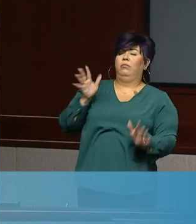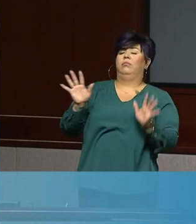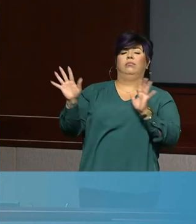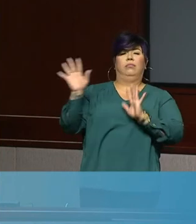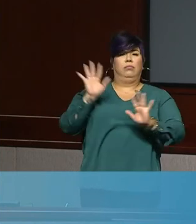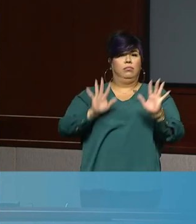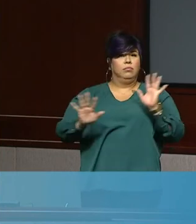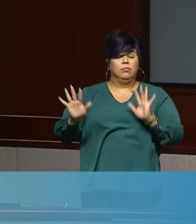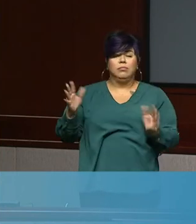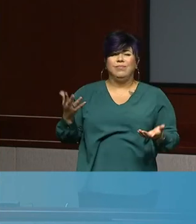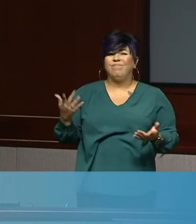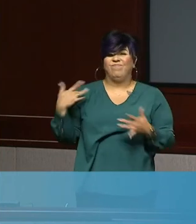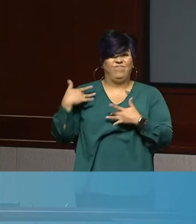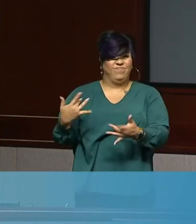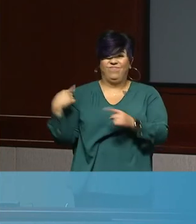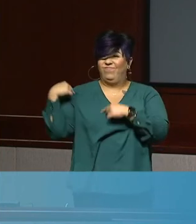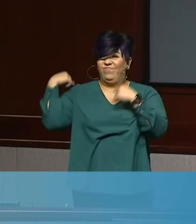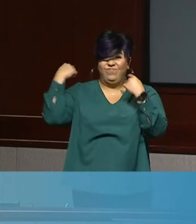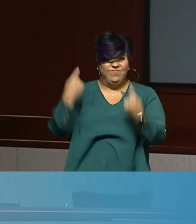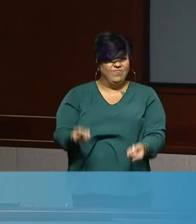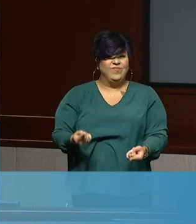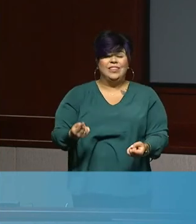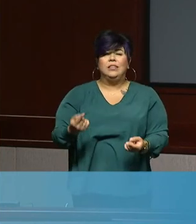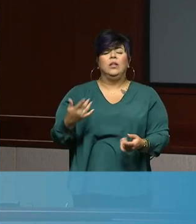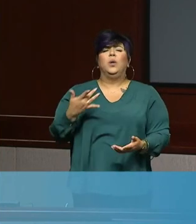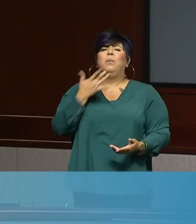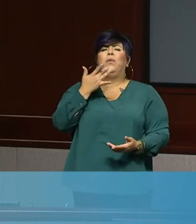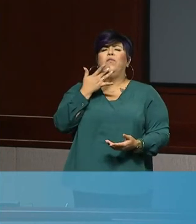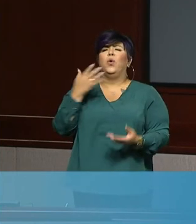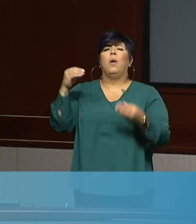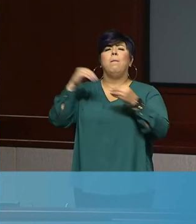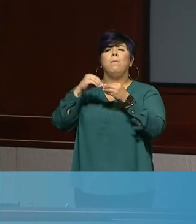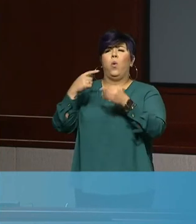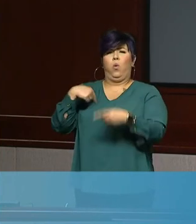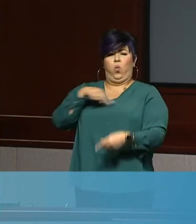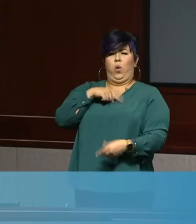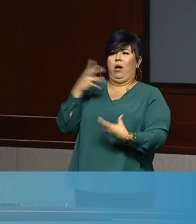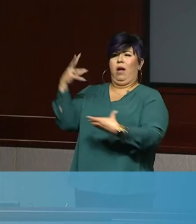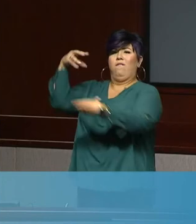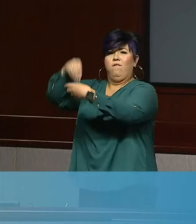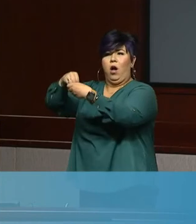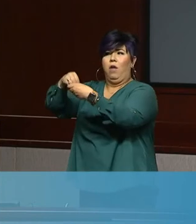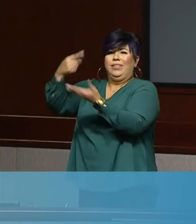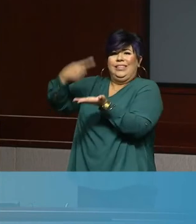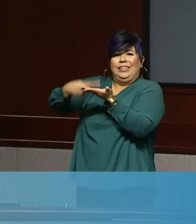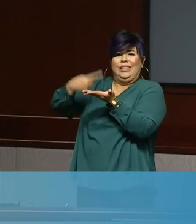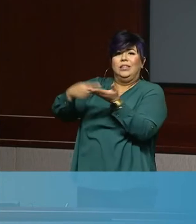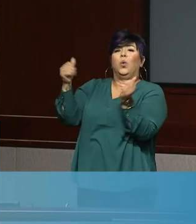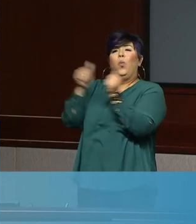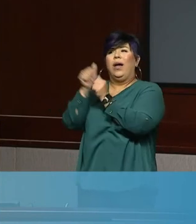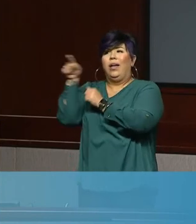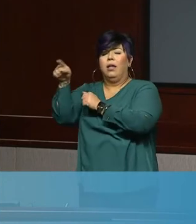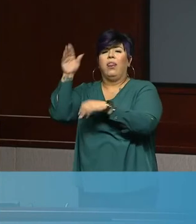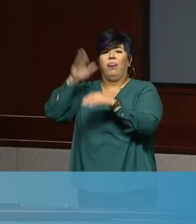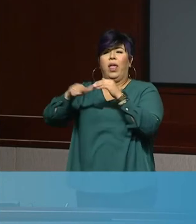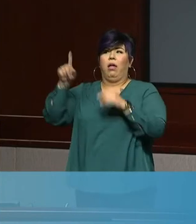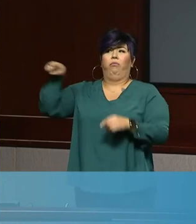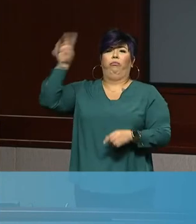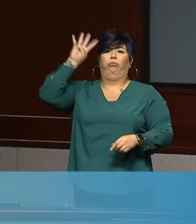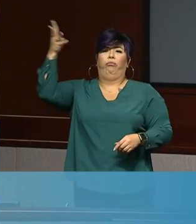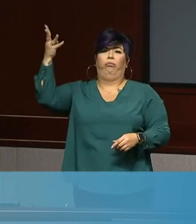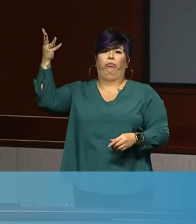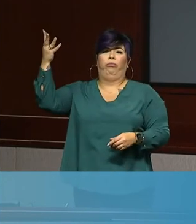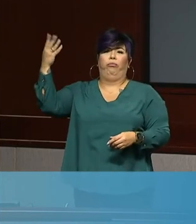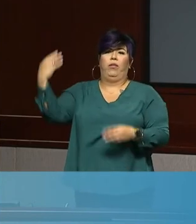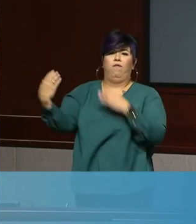that's typically how it's been done. Uh, we'd like a little bit of a greater role and greater input in that. Um, we want